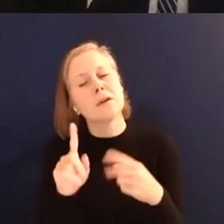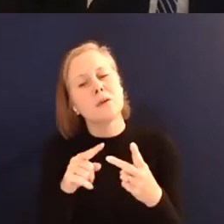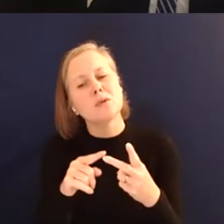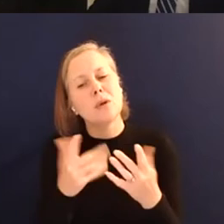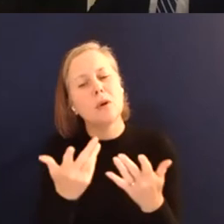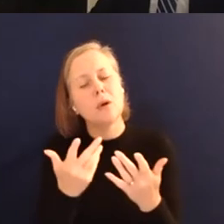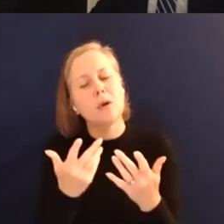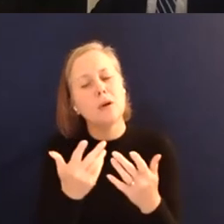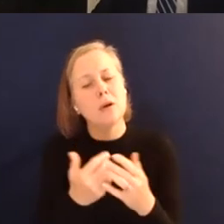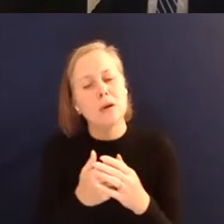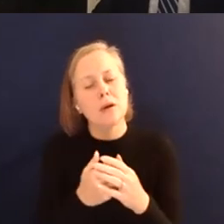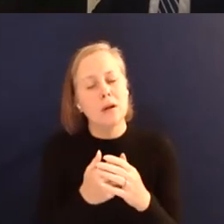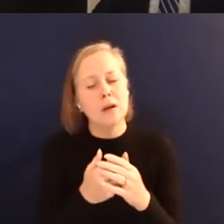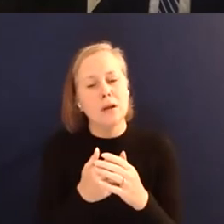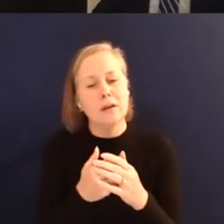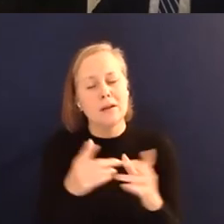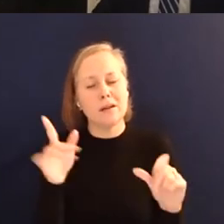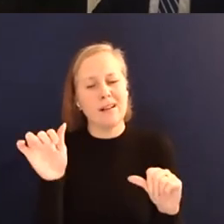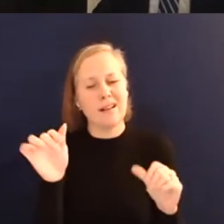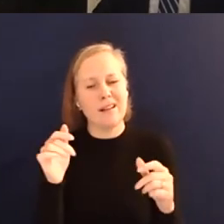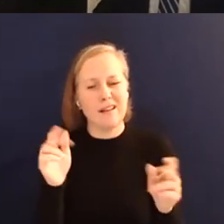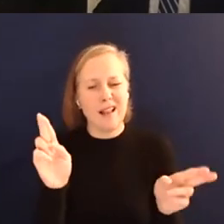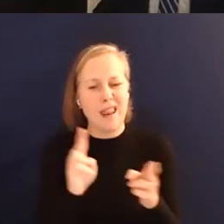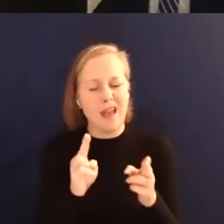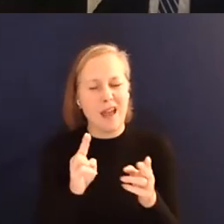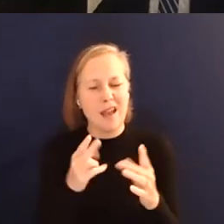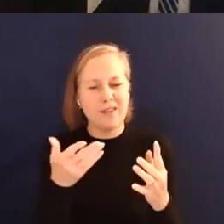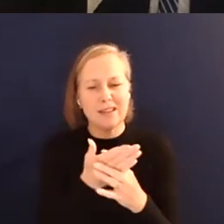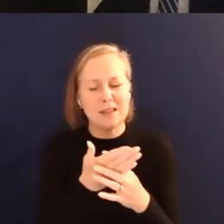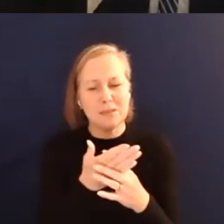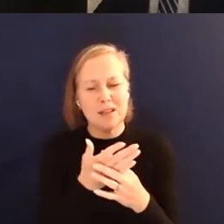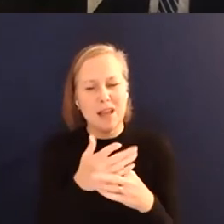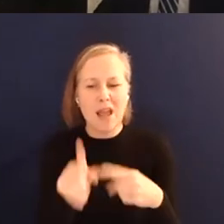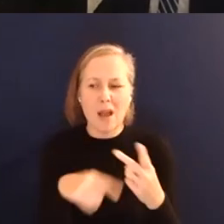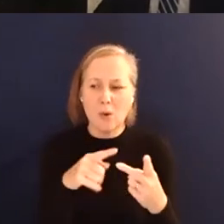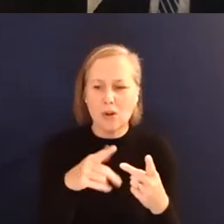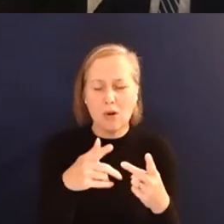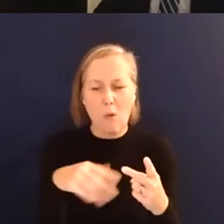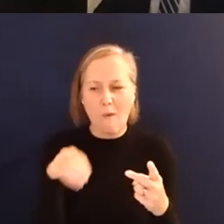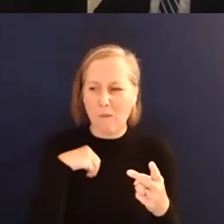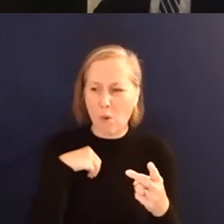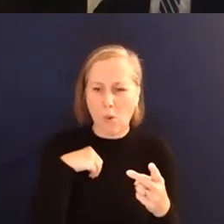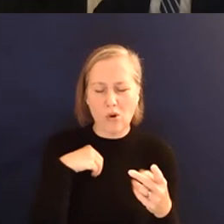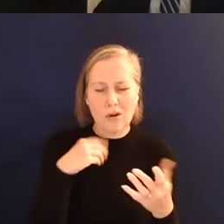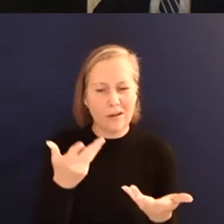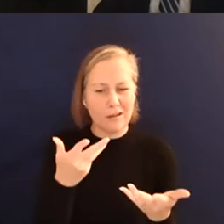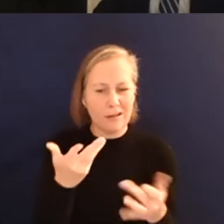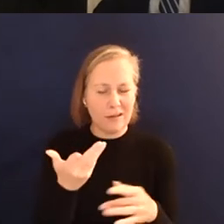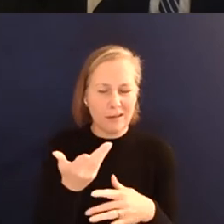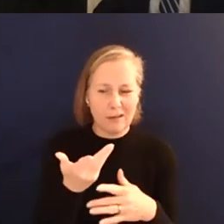serve a lack of accessibility and affordability for transport options to get to a place